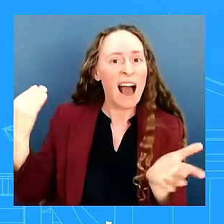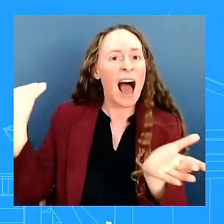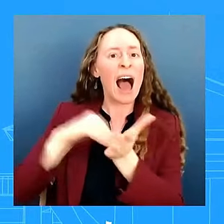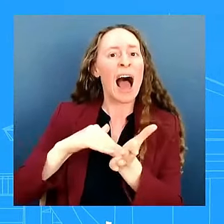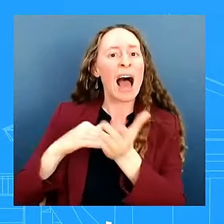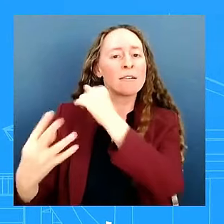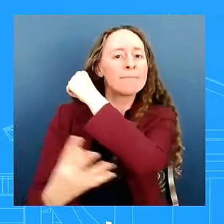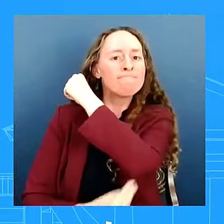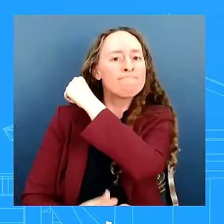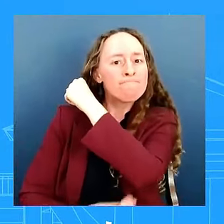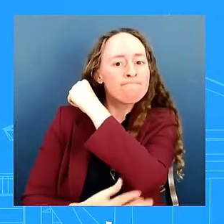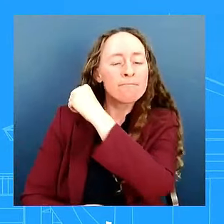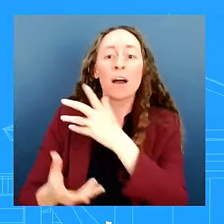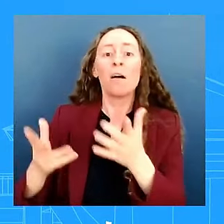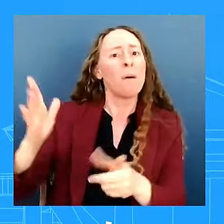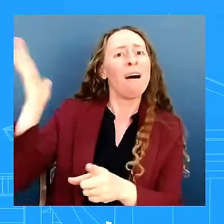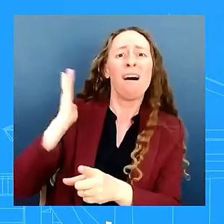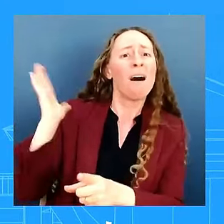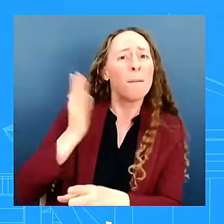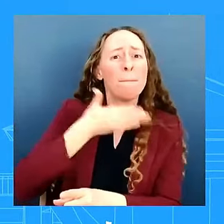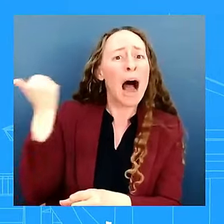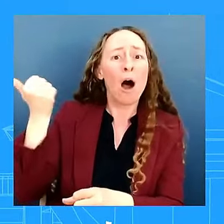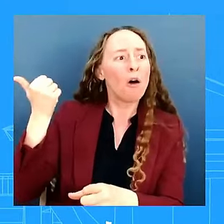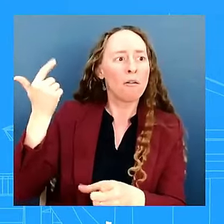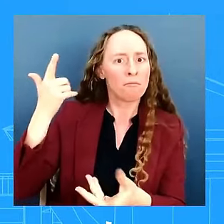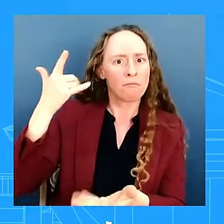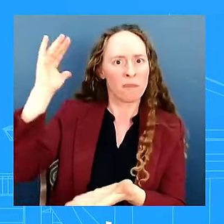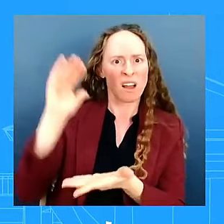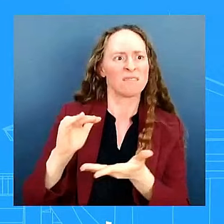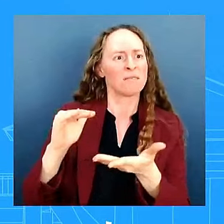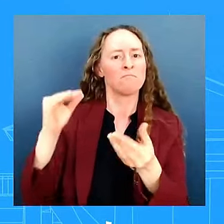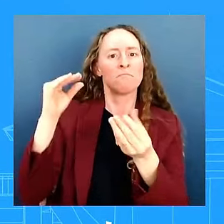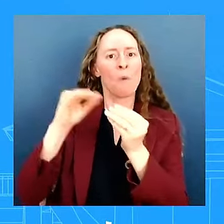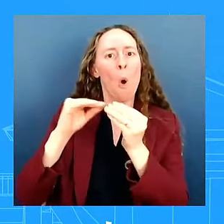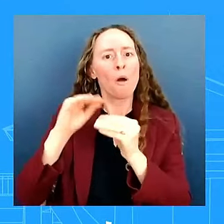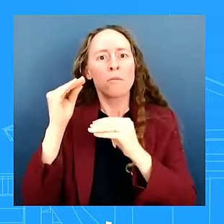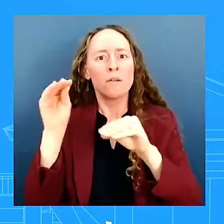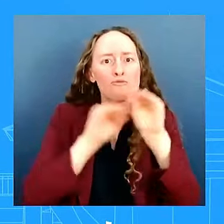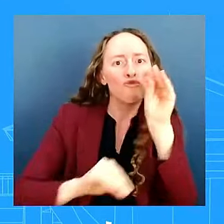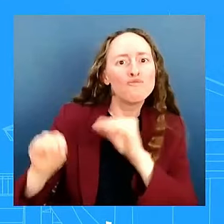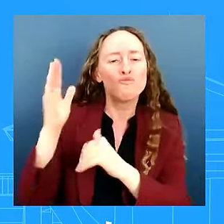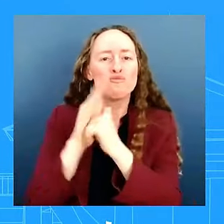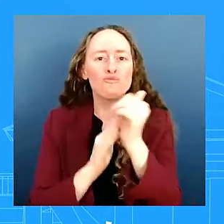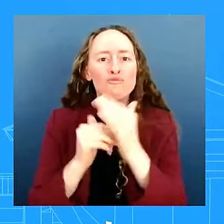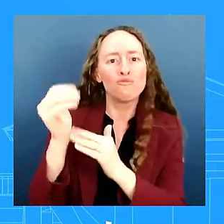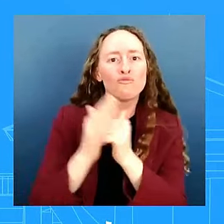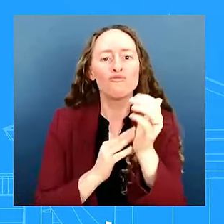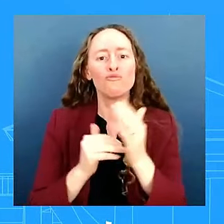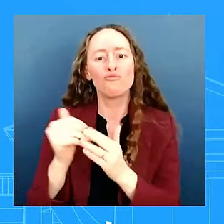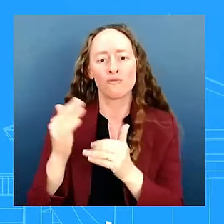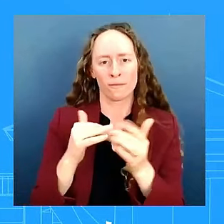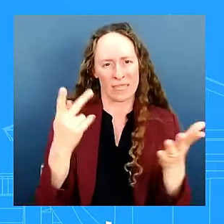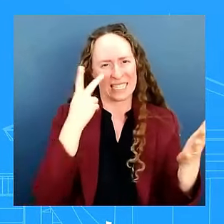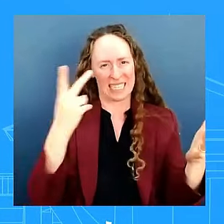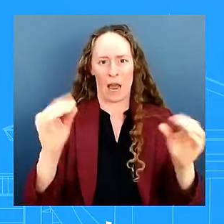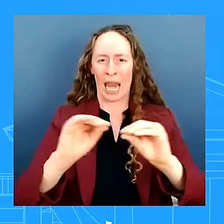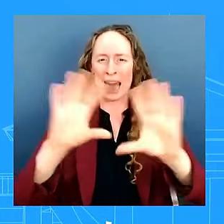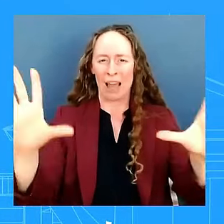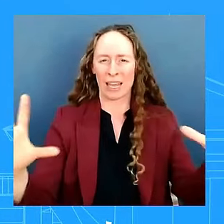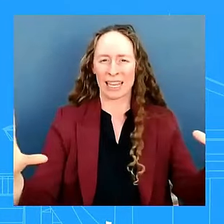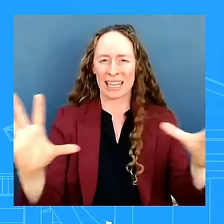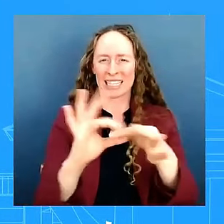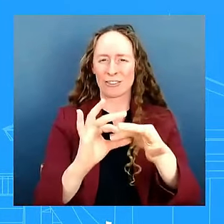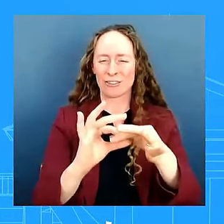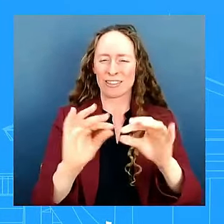nearly half and one of the ways obviously when you see that what you want to do is continue to expand the child tax credit that's what